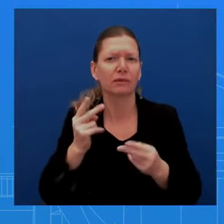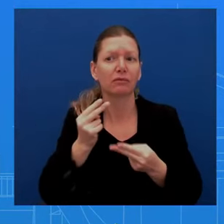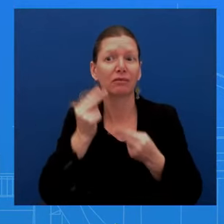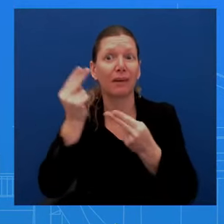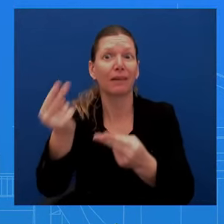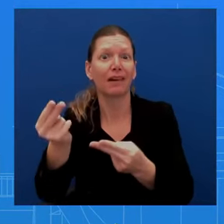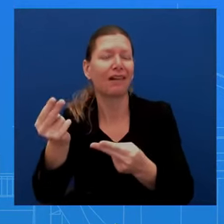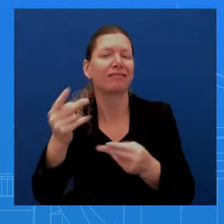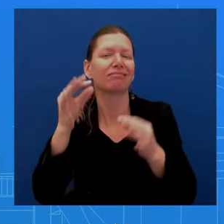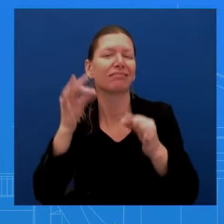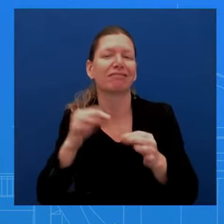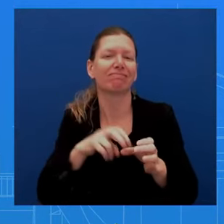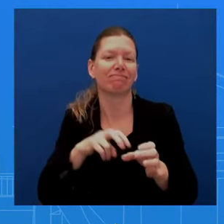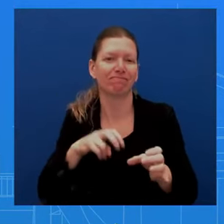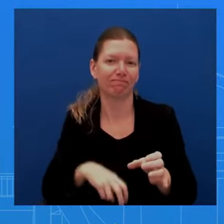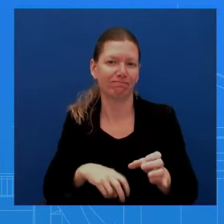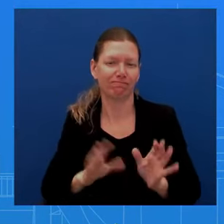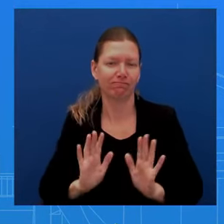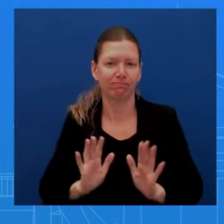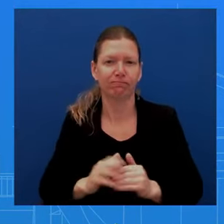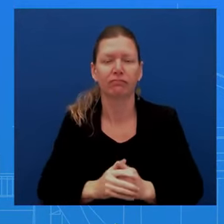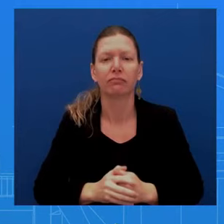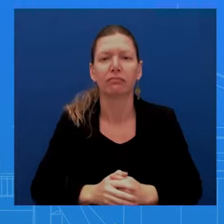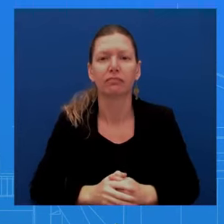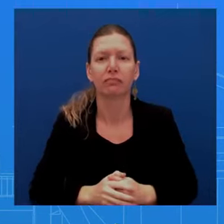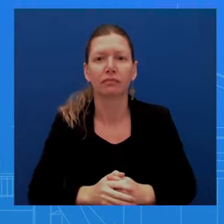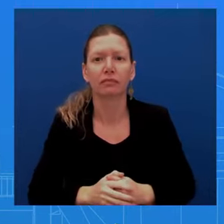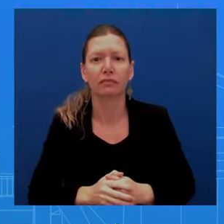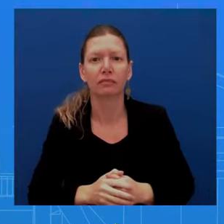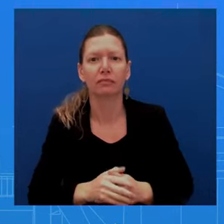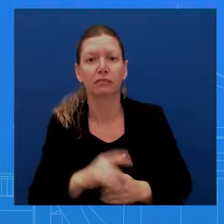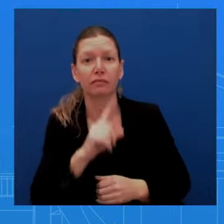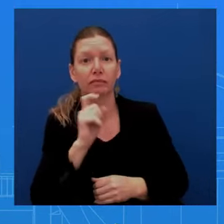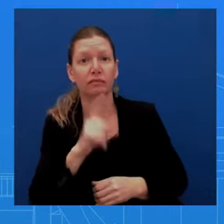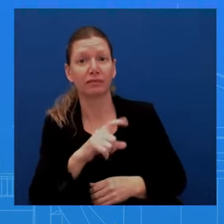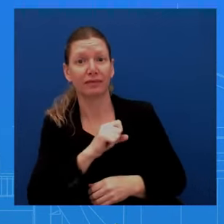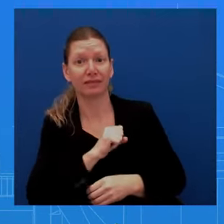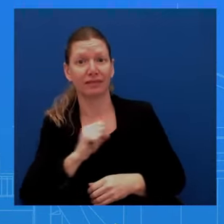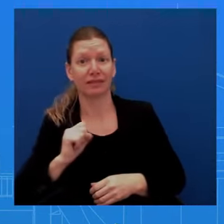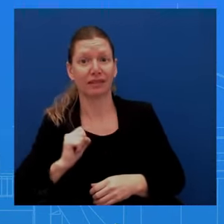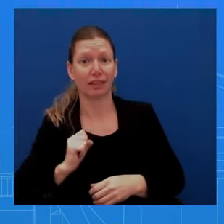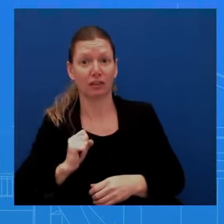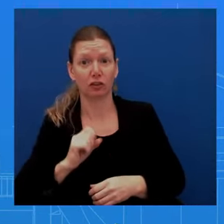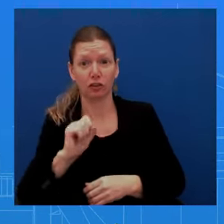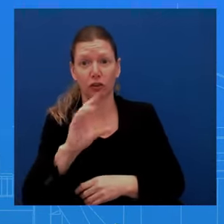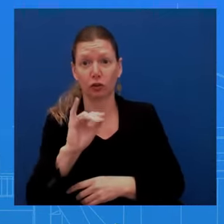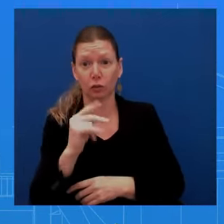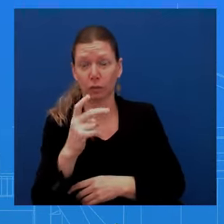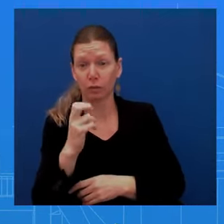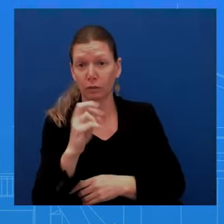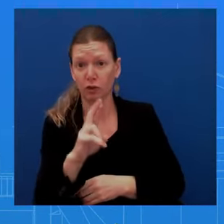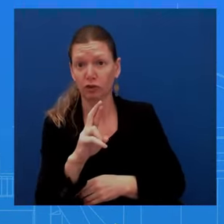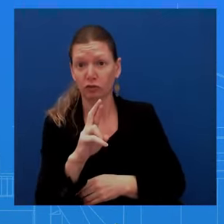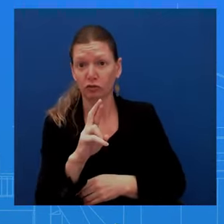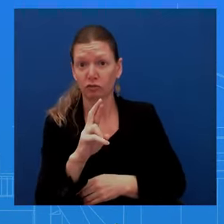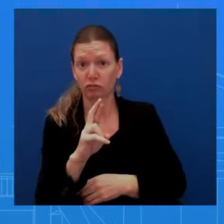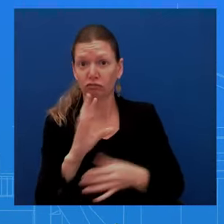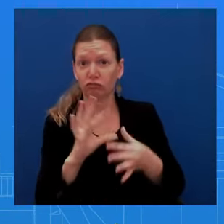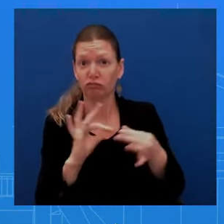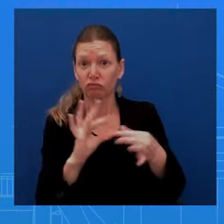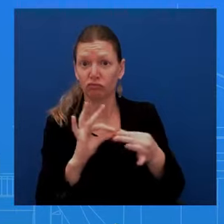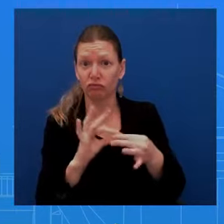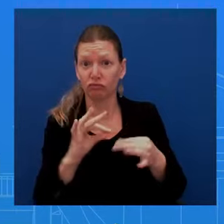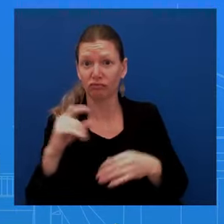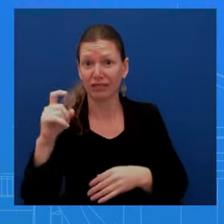Okay, Selina. Senator Schumer said it's crystal clear that a CR is needed to keep the government open. You had said yesterday that kicking the can down the road is not the way